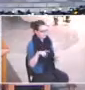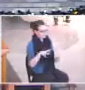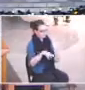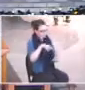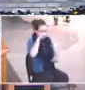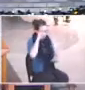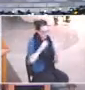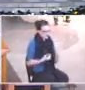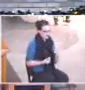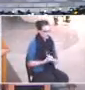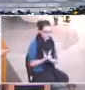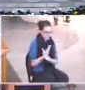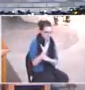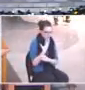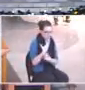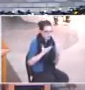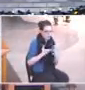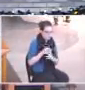our children.